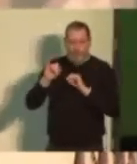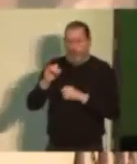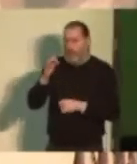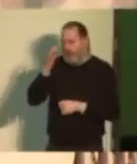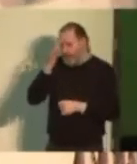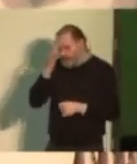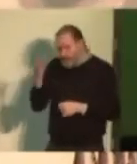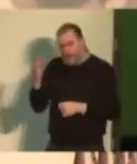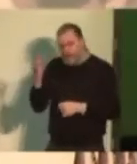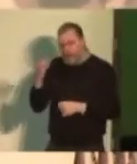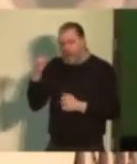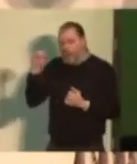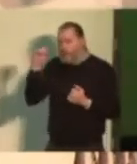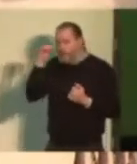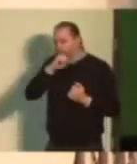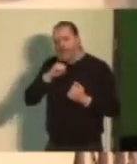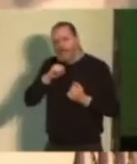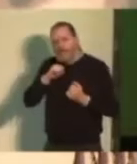of greed.